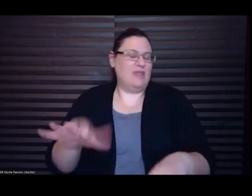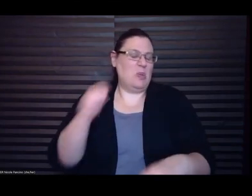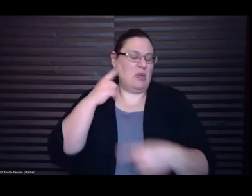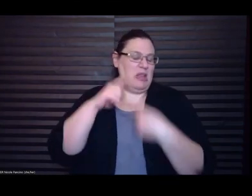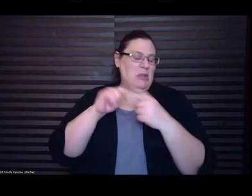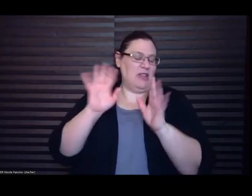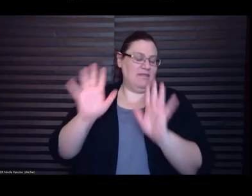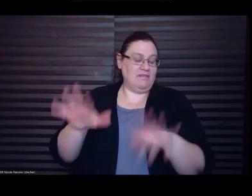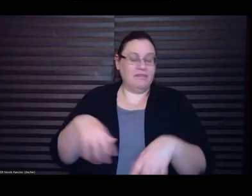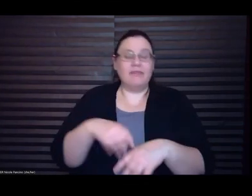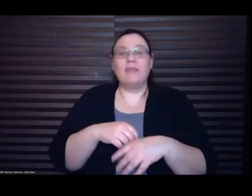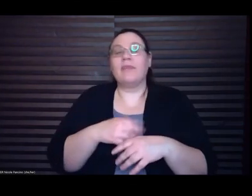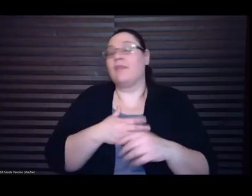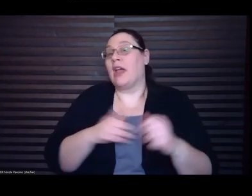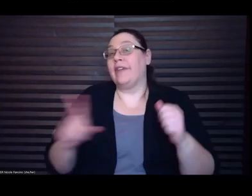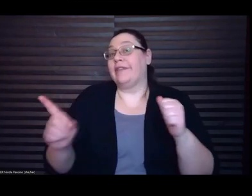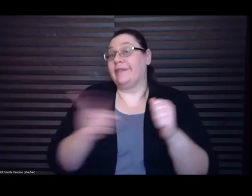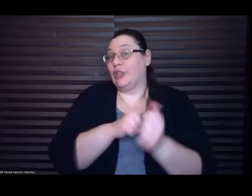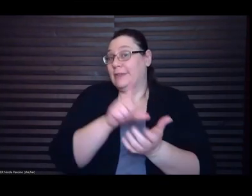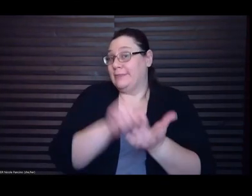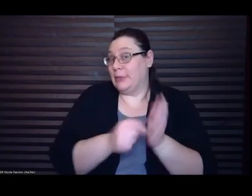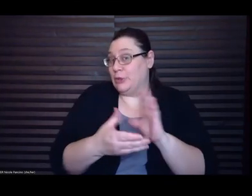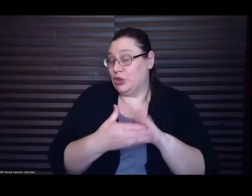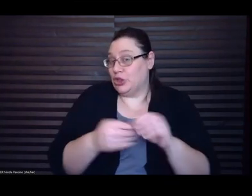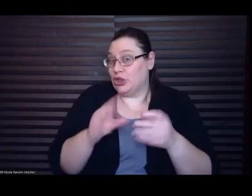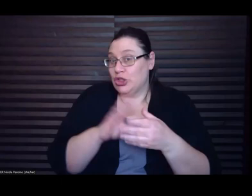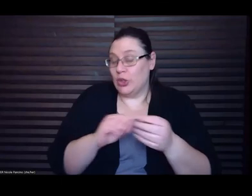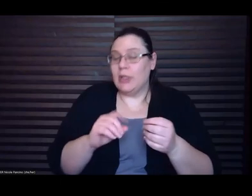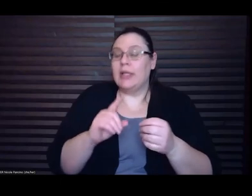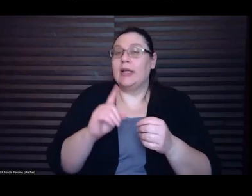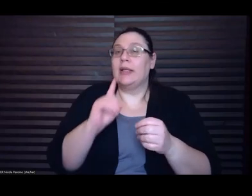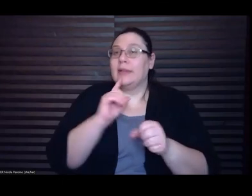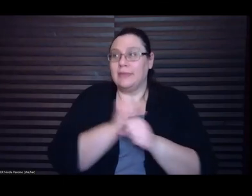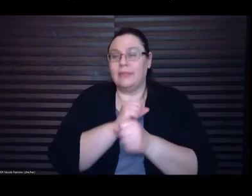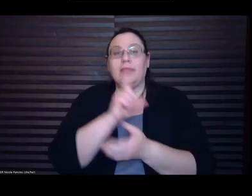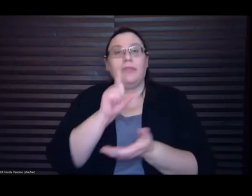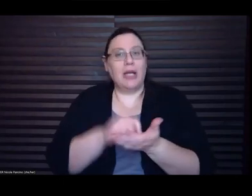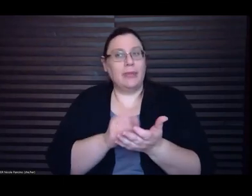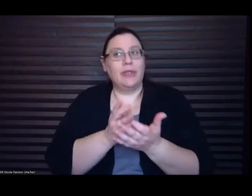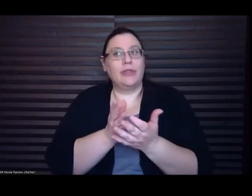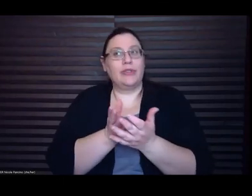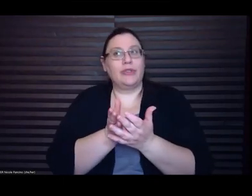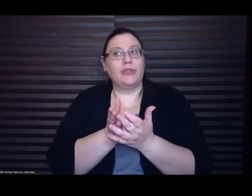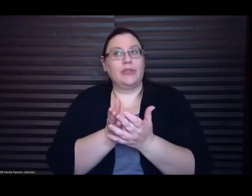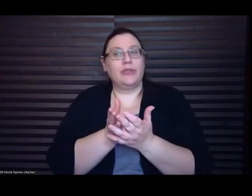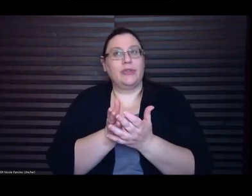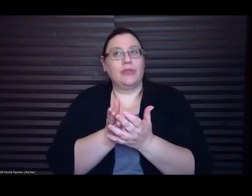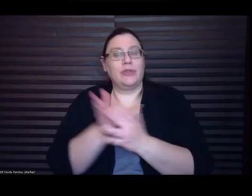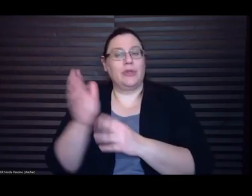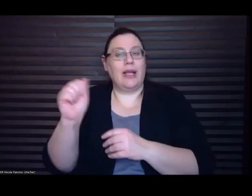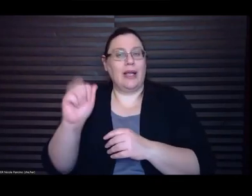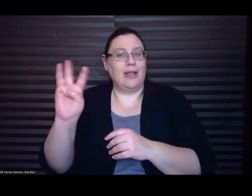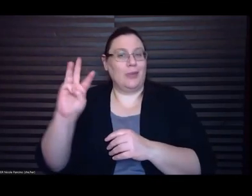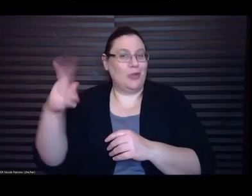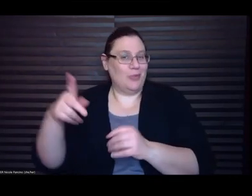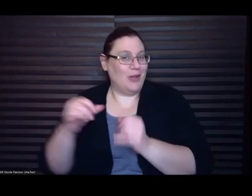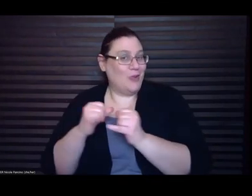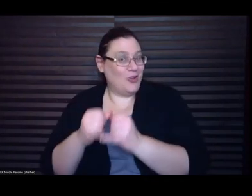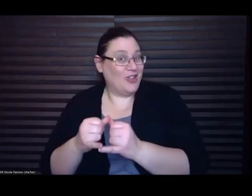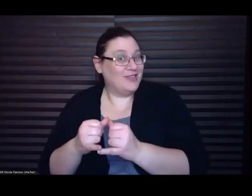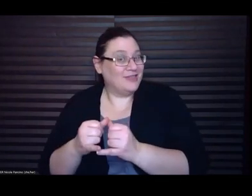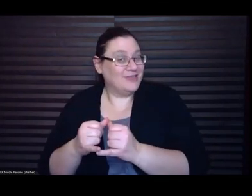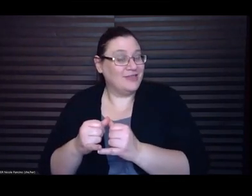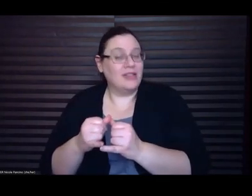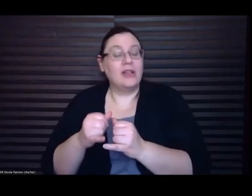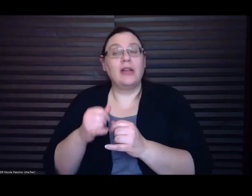published through an AWP award my grad program submitted